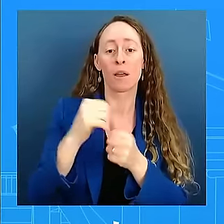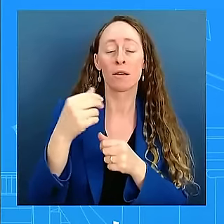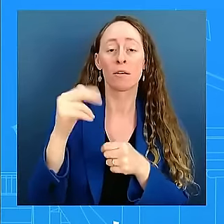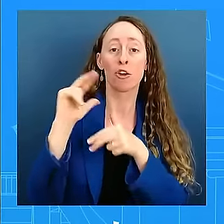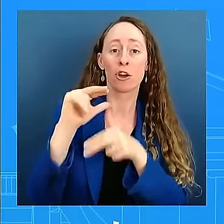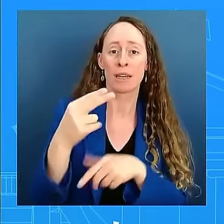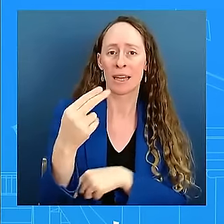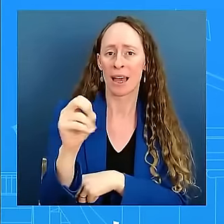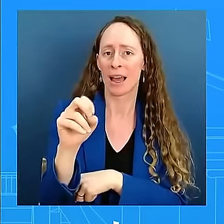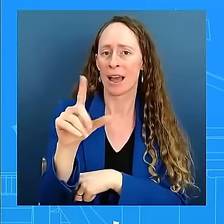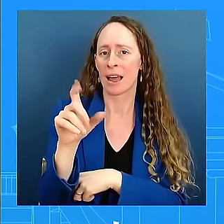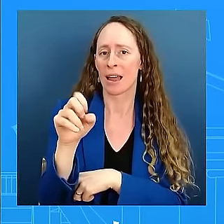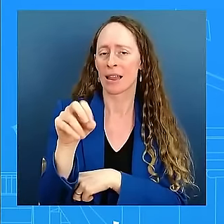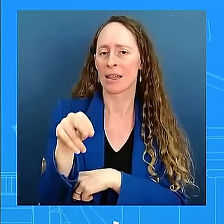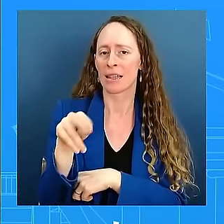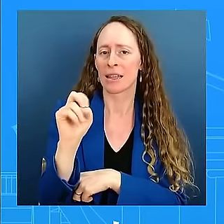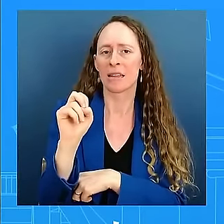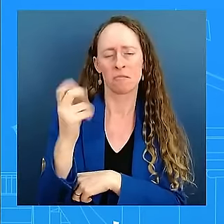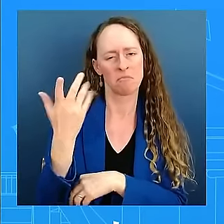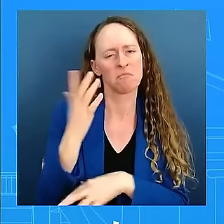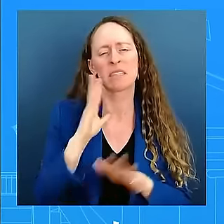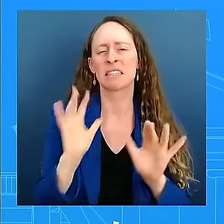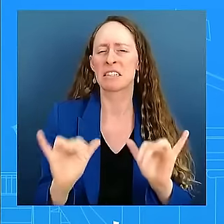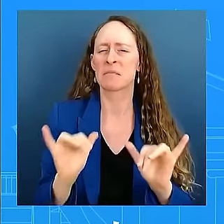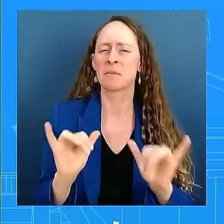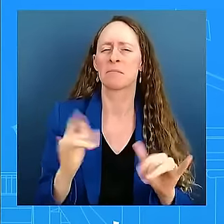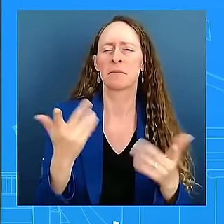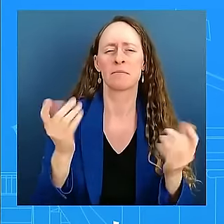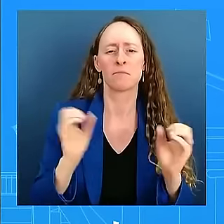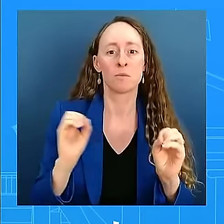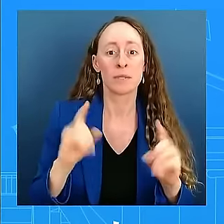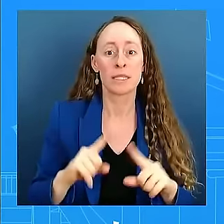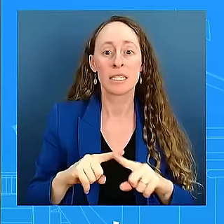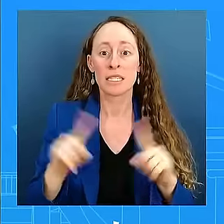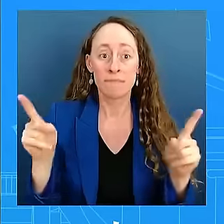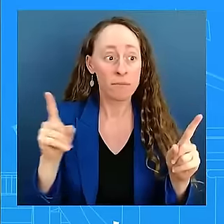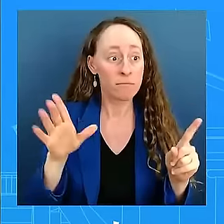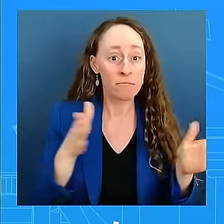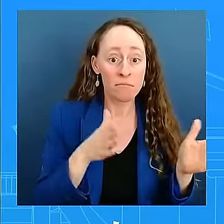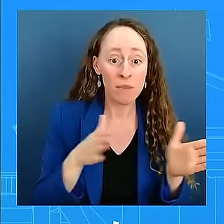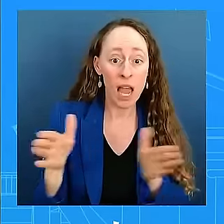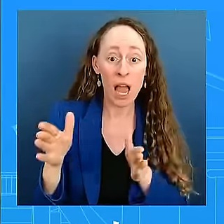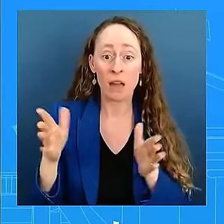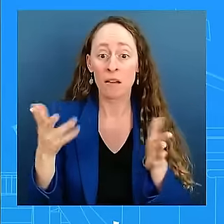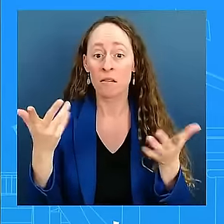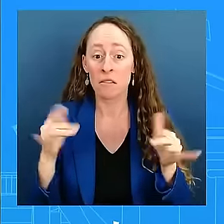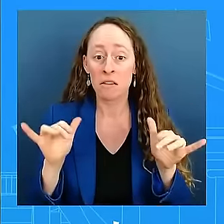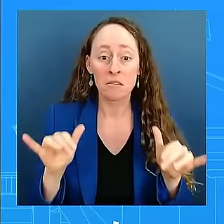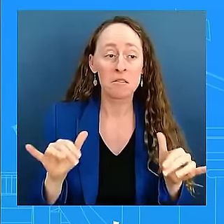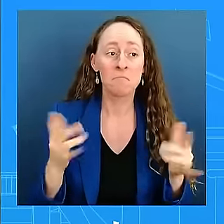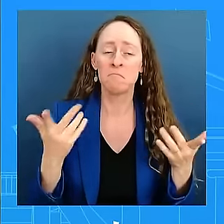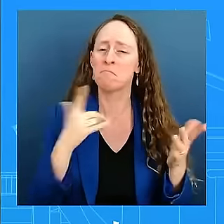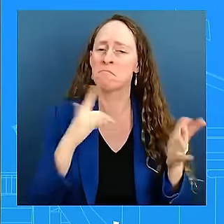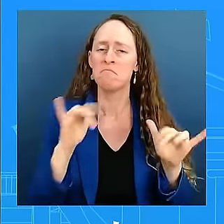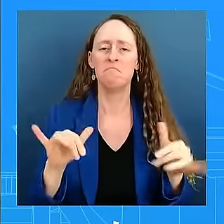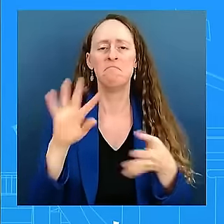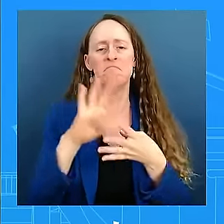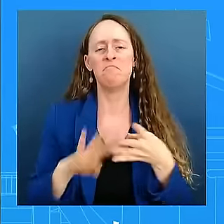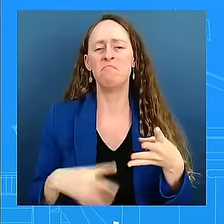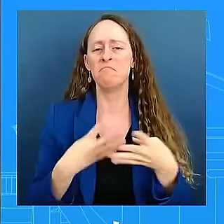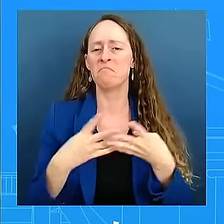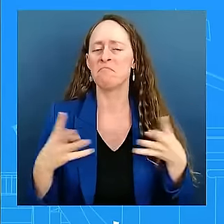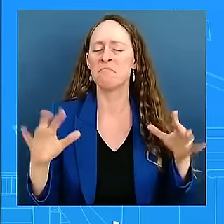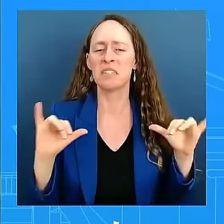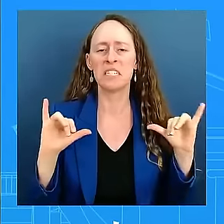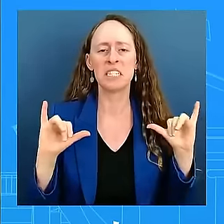don't have anything to share about a change in travels or his schedule. And so certainly if that